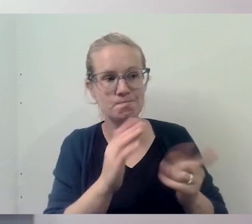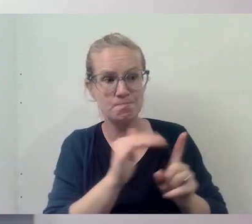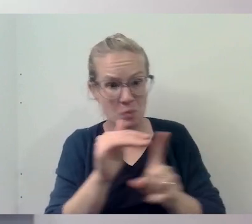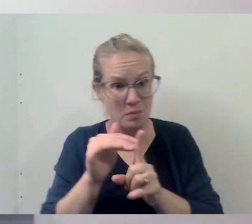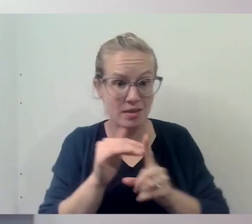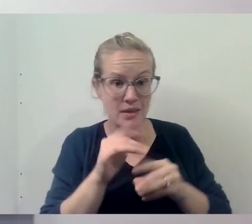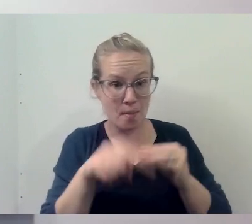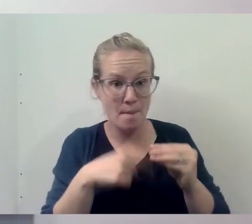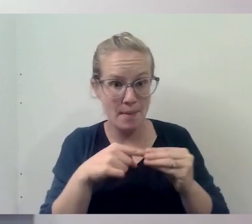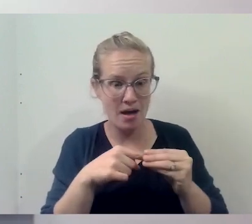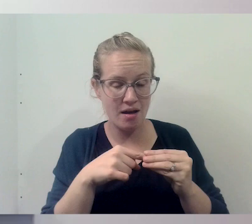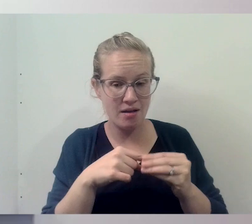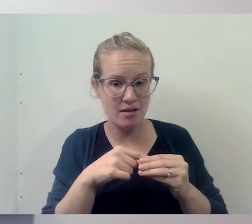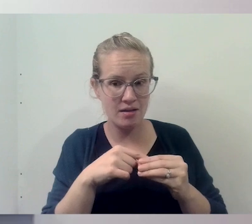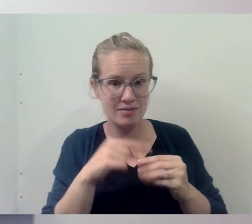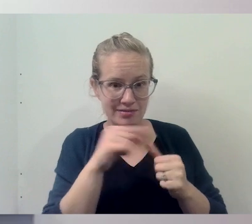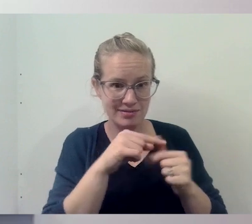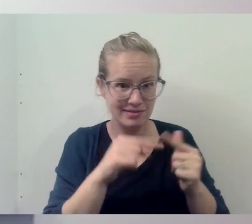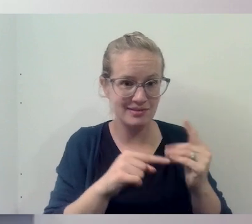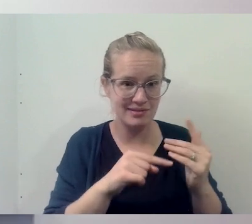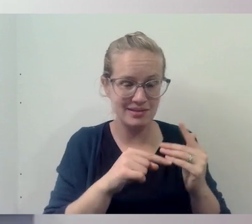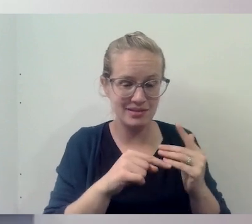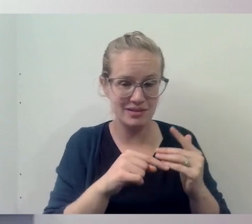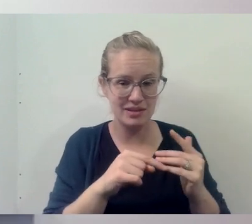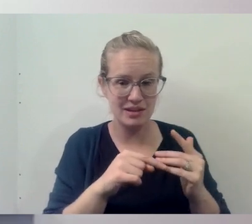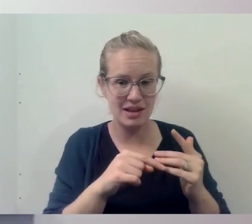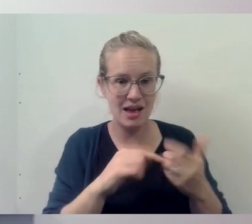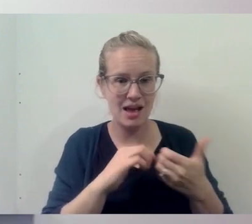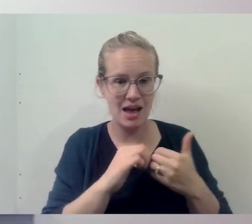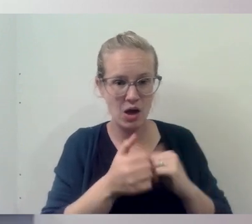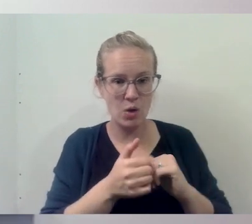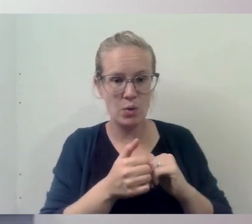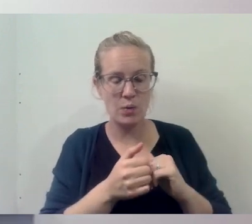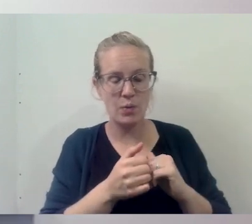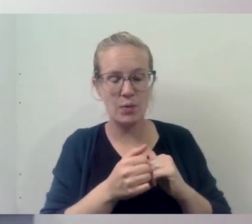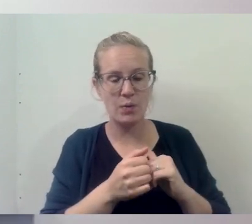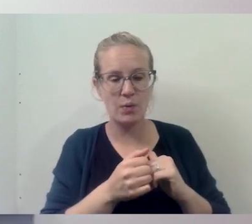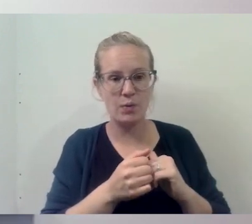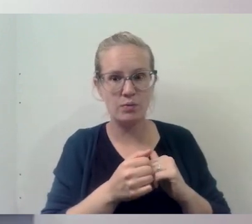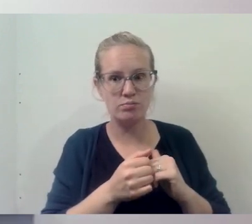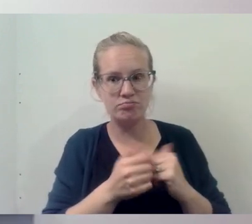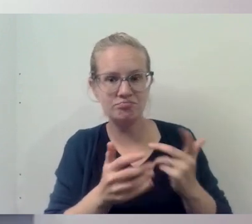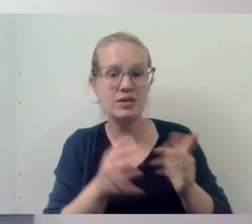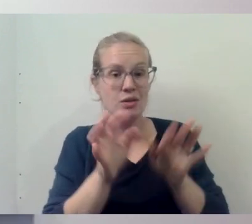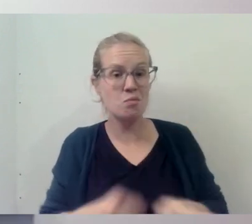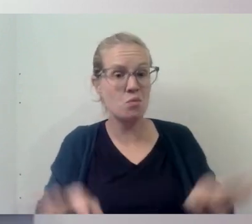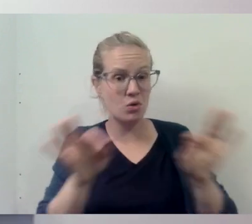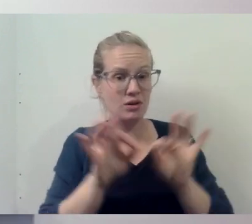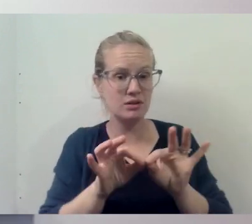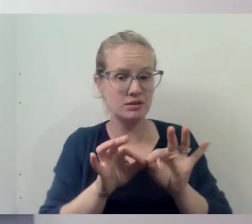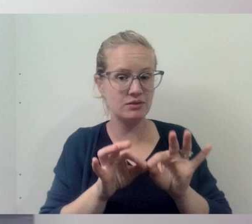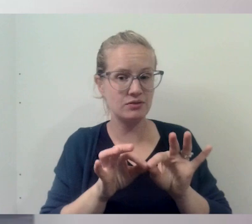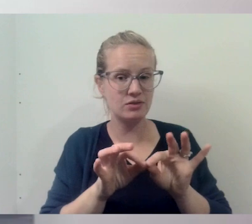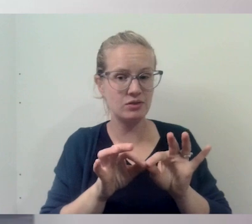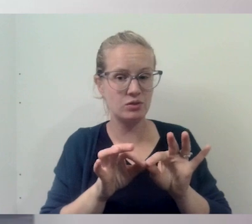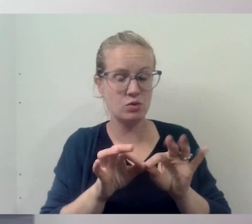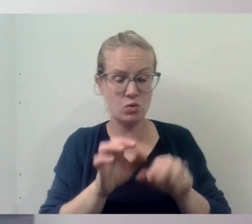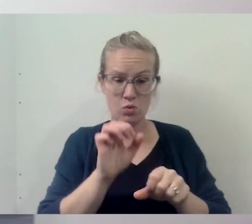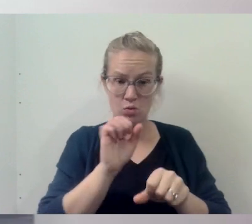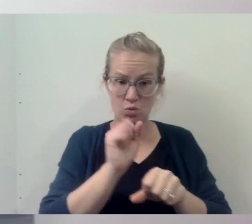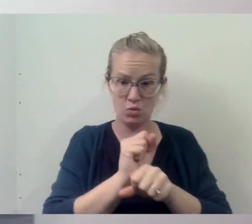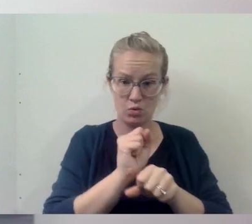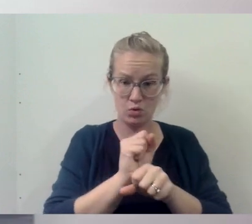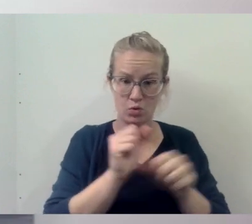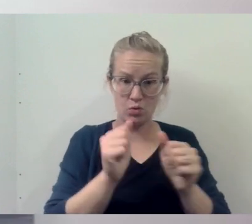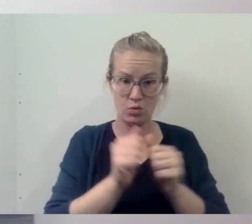them about those aspects, uh, of how they can, of the importance of integrating, uh, working with